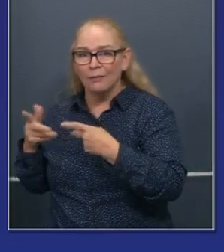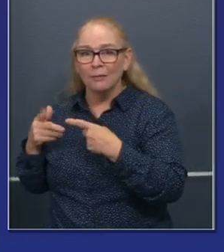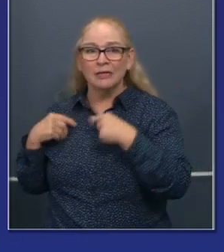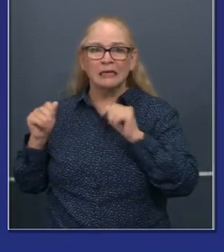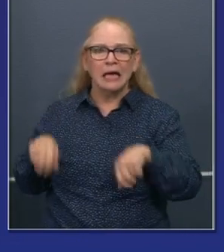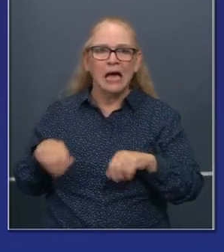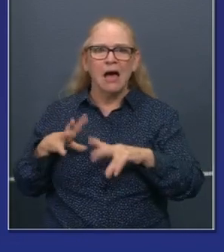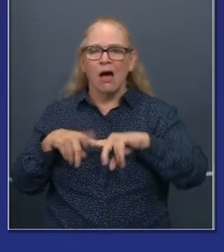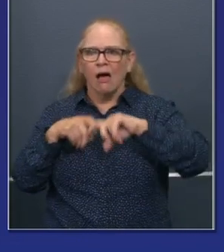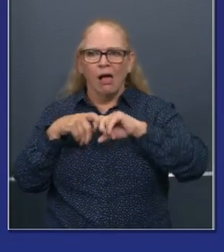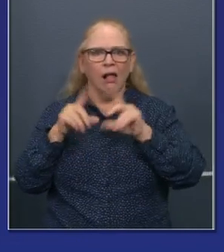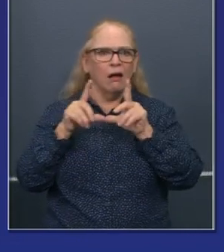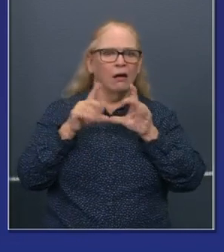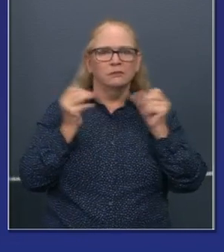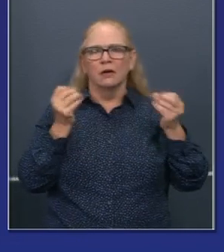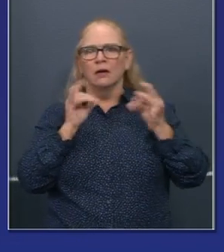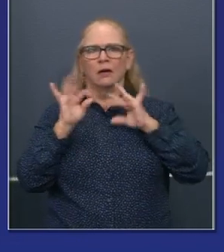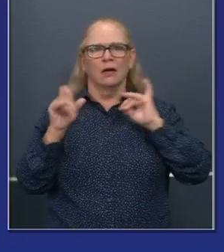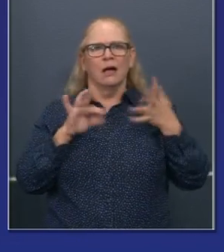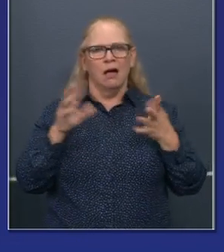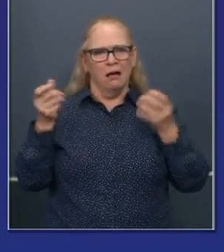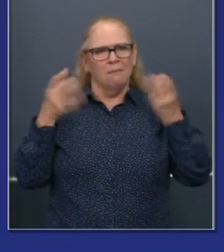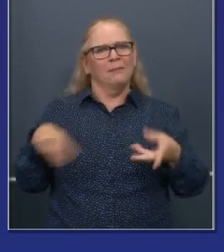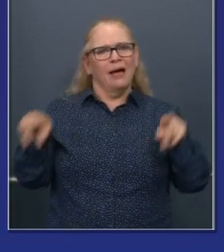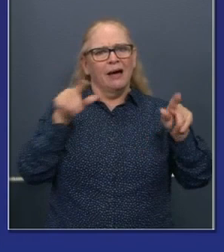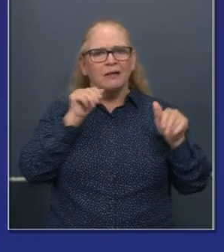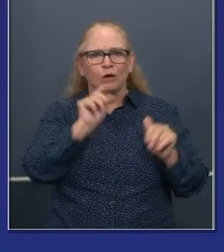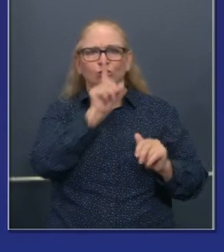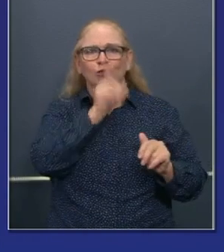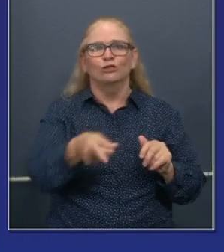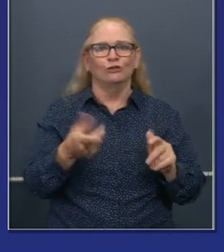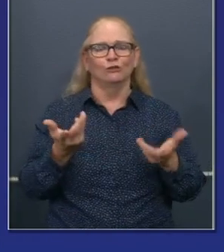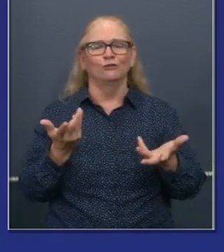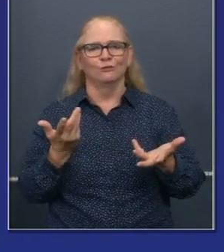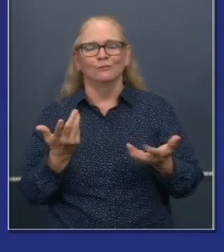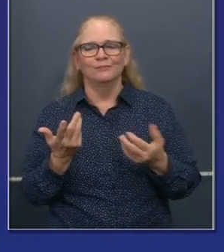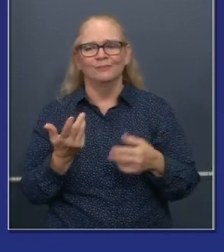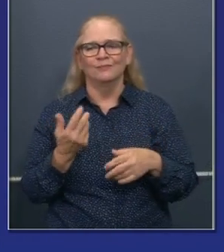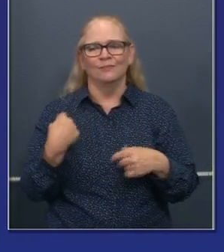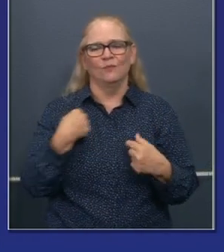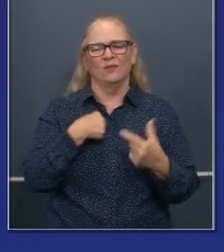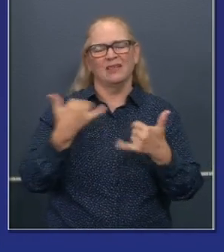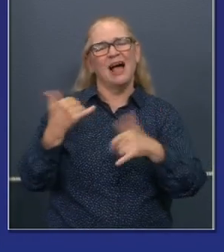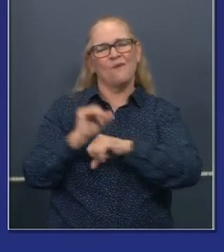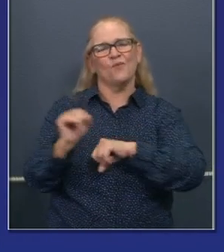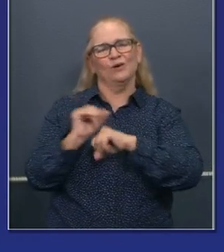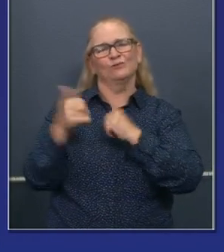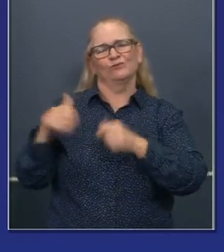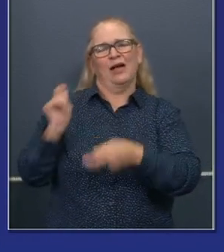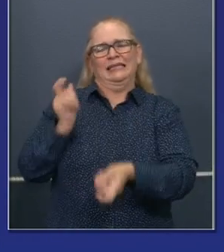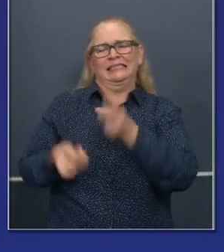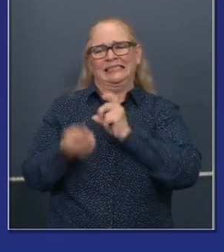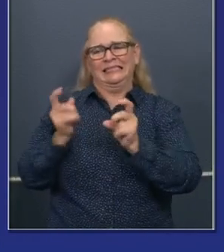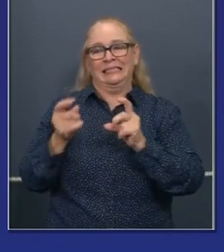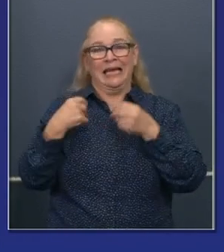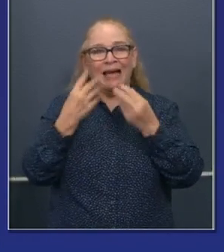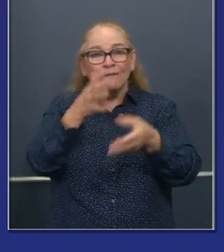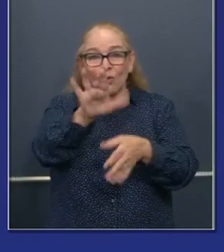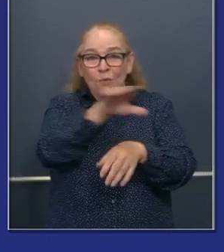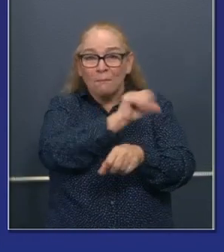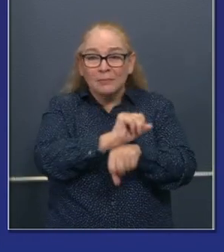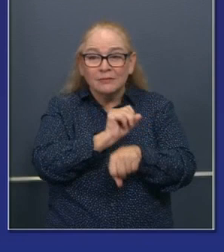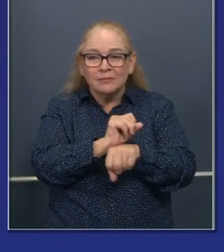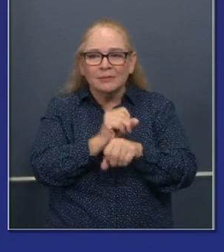legislative leaders to develop a new hiring, uh, tax credit, a lot of good ideas from the legislature. We have our